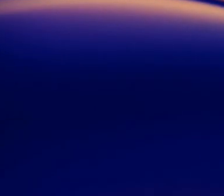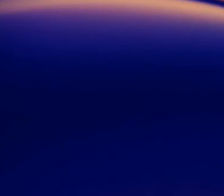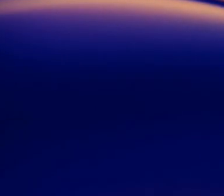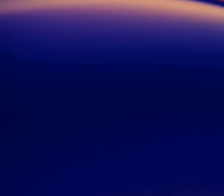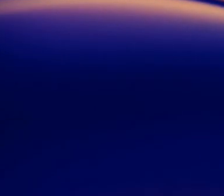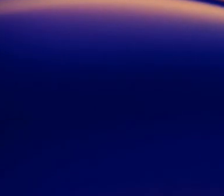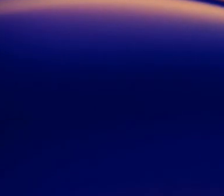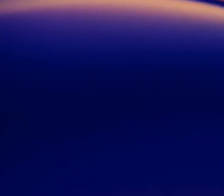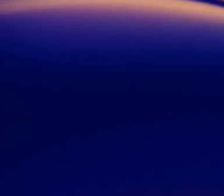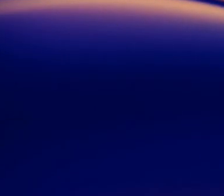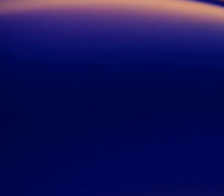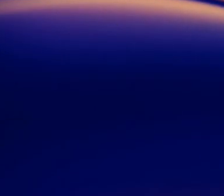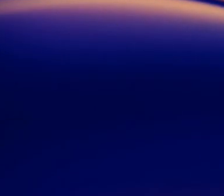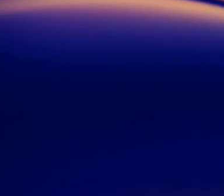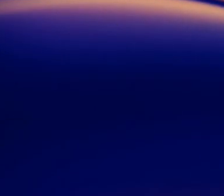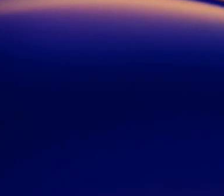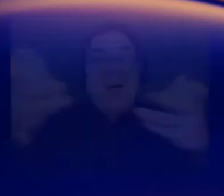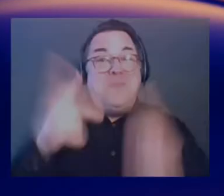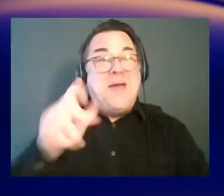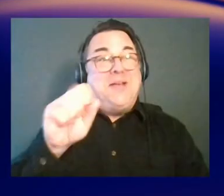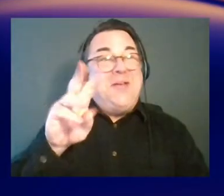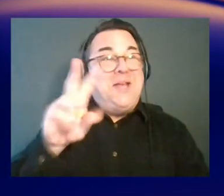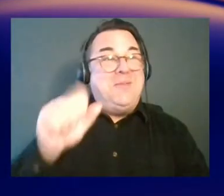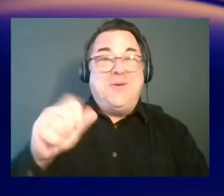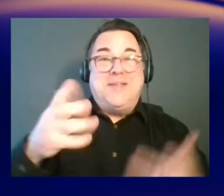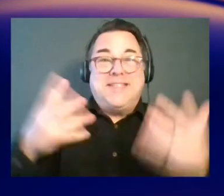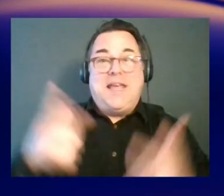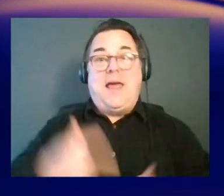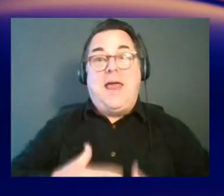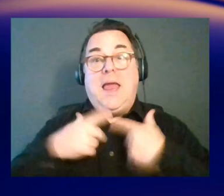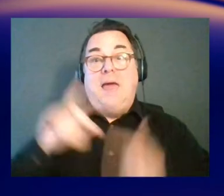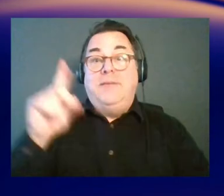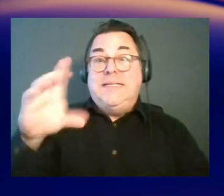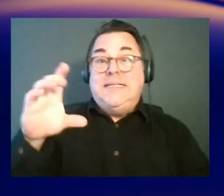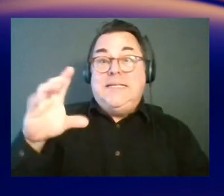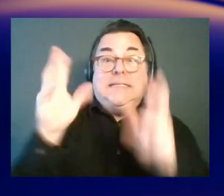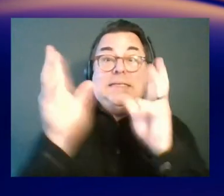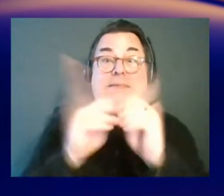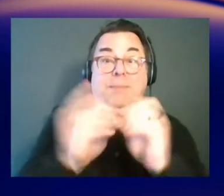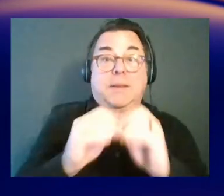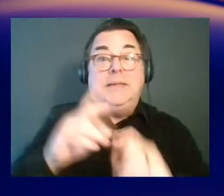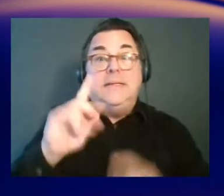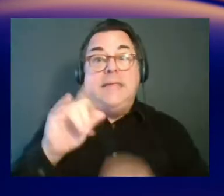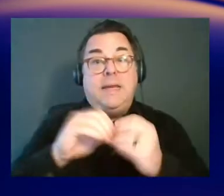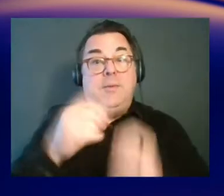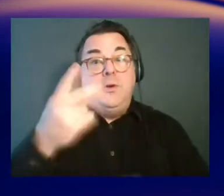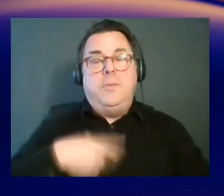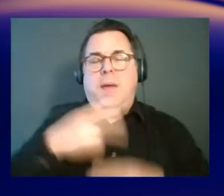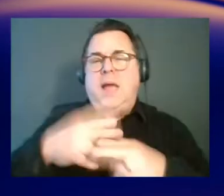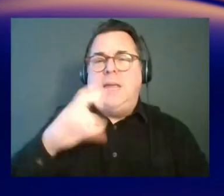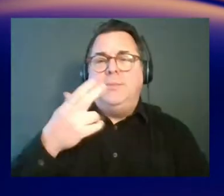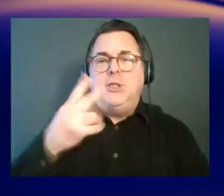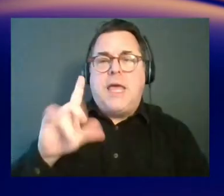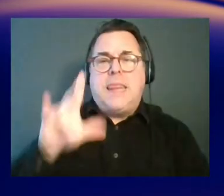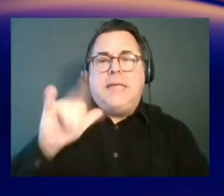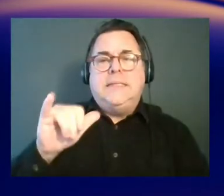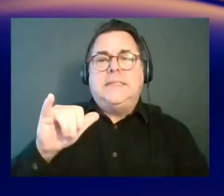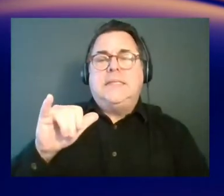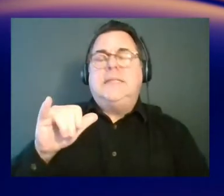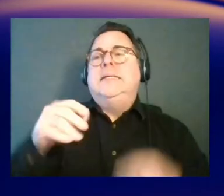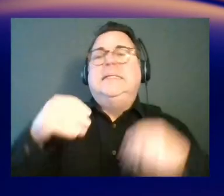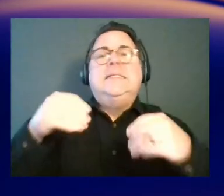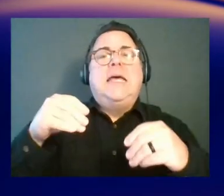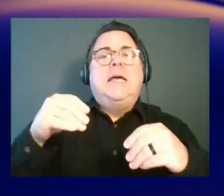And welcome back to AWS OnAir live at the DC Summit for day two. My name is Chad Lacy. I'm a global sales strategist with